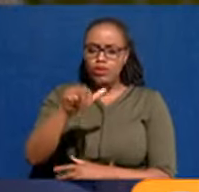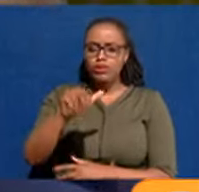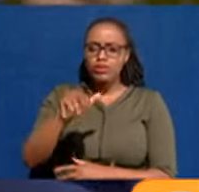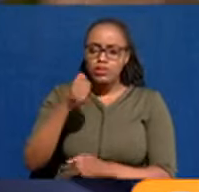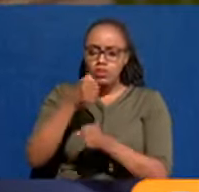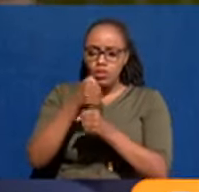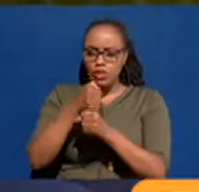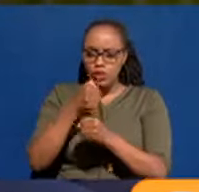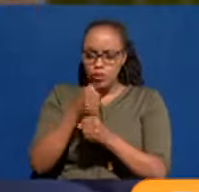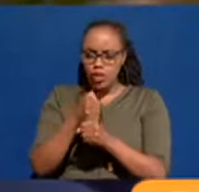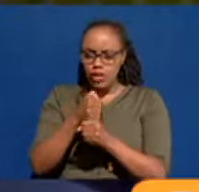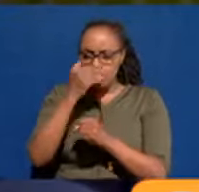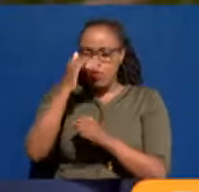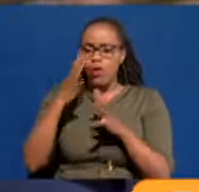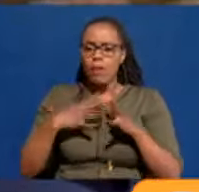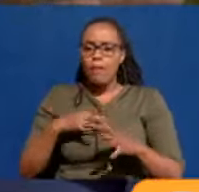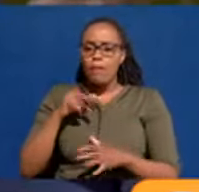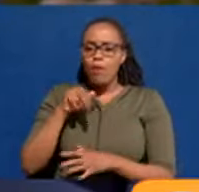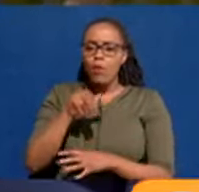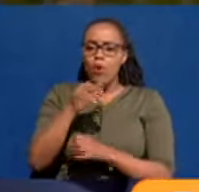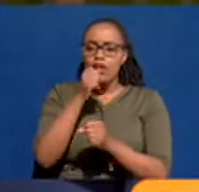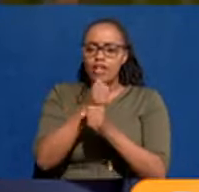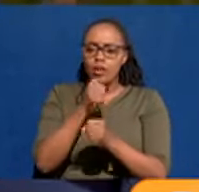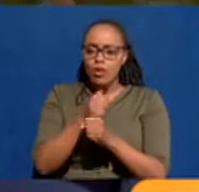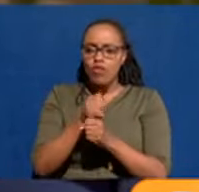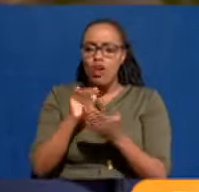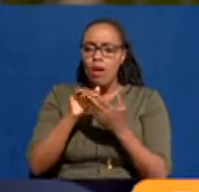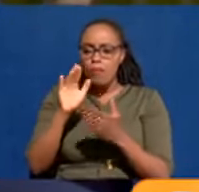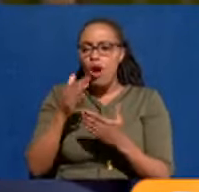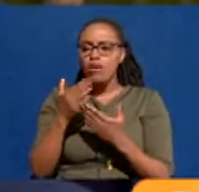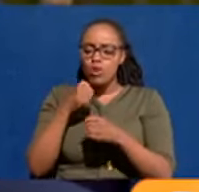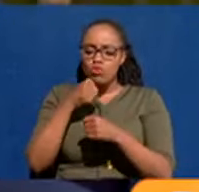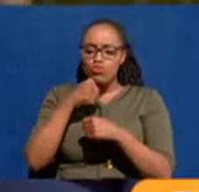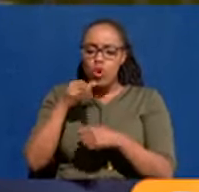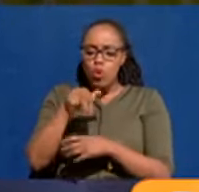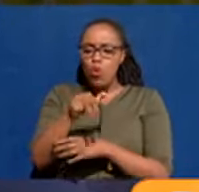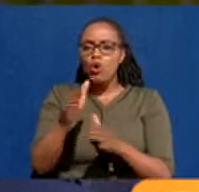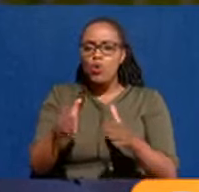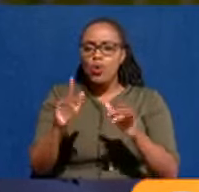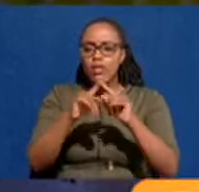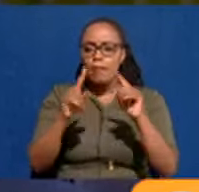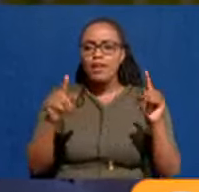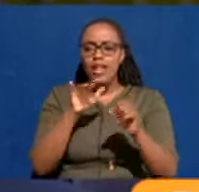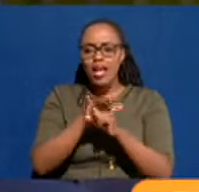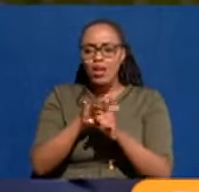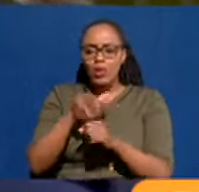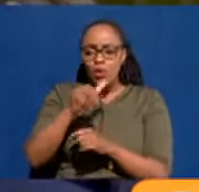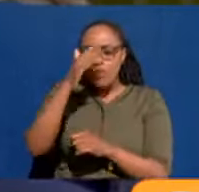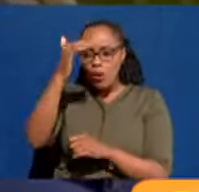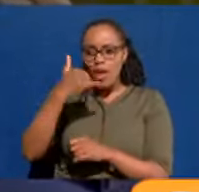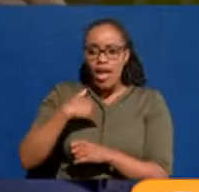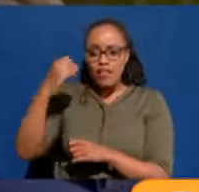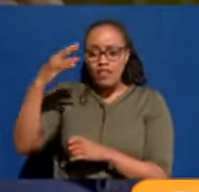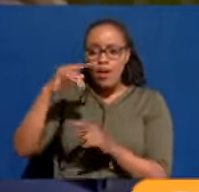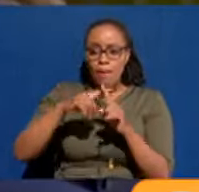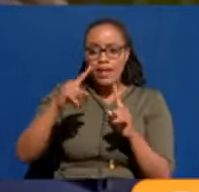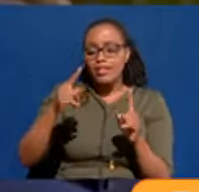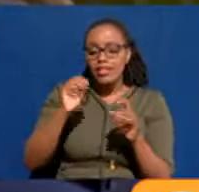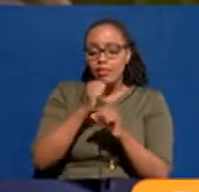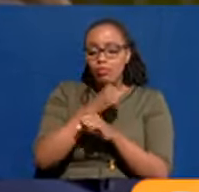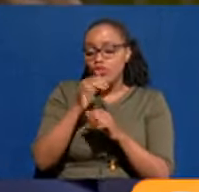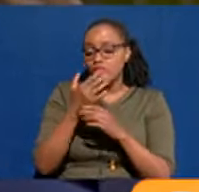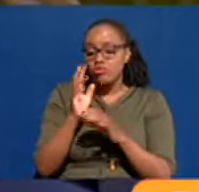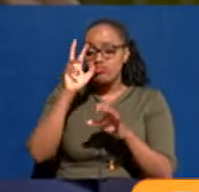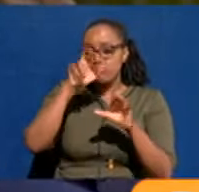And I've heard people saying, oh, because people are walking, let's just do more of walkways. It's good to have walkways, but they're not walking because they like it. But they can't afford transport.